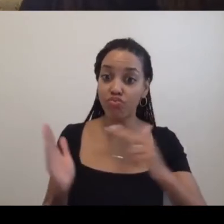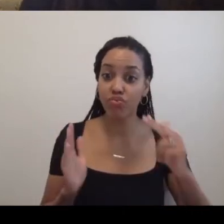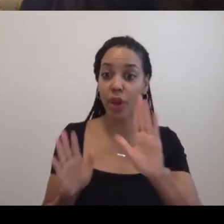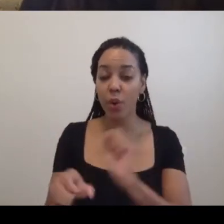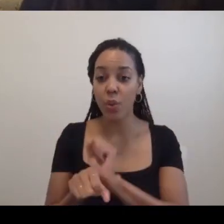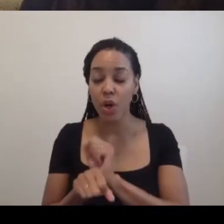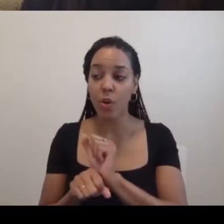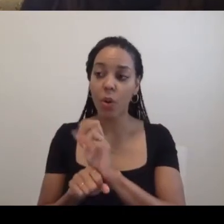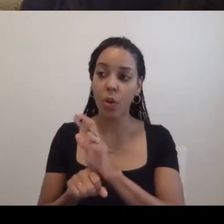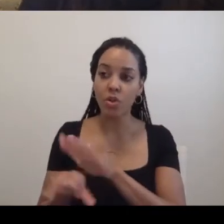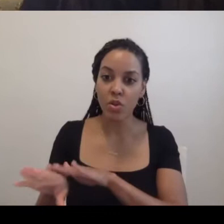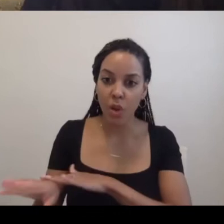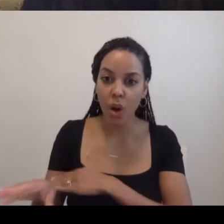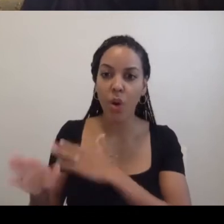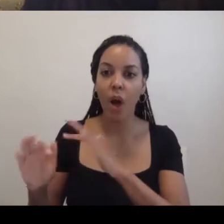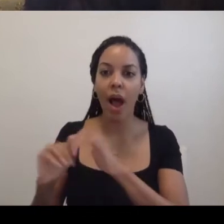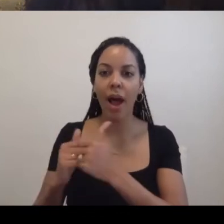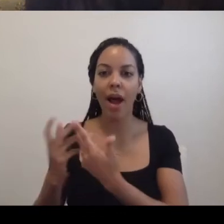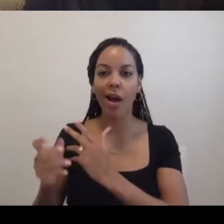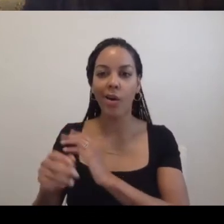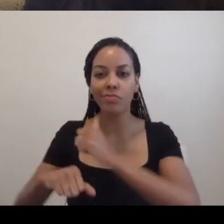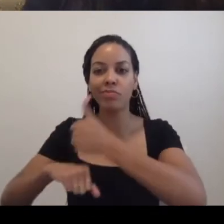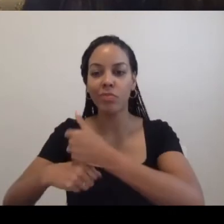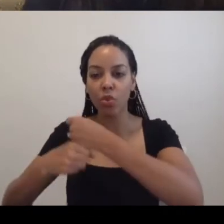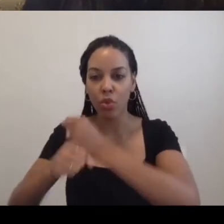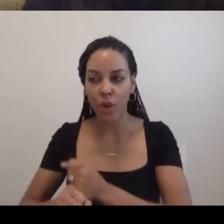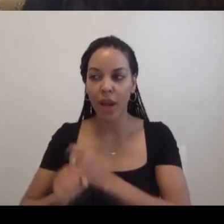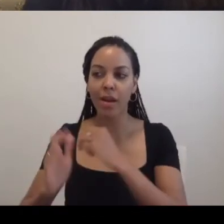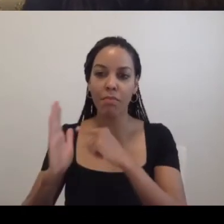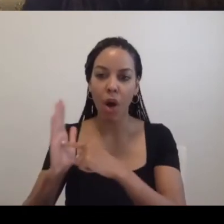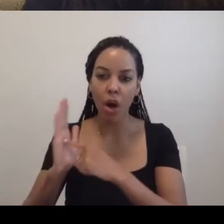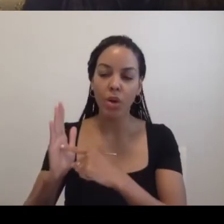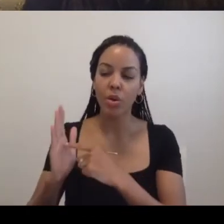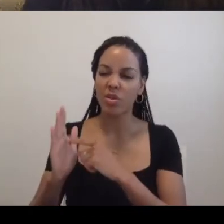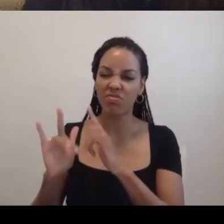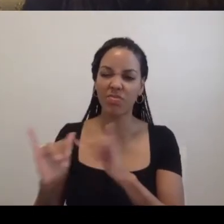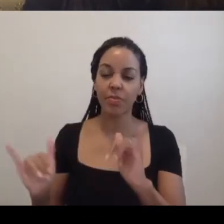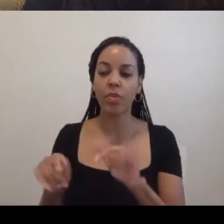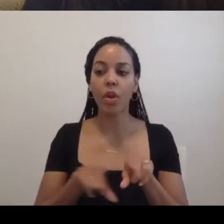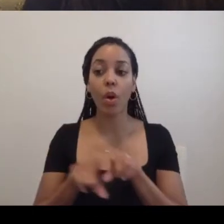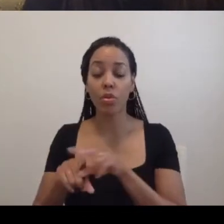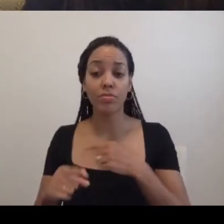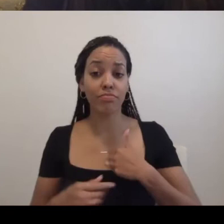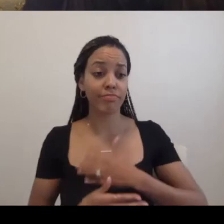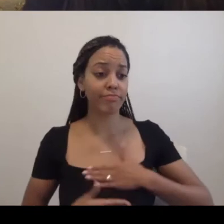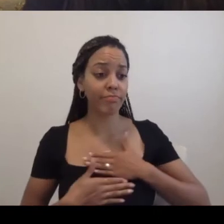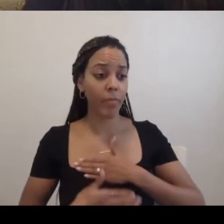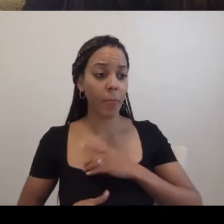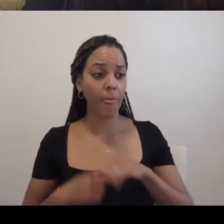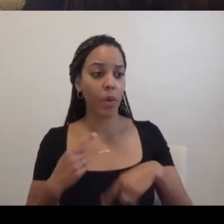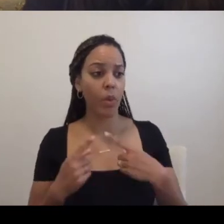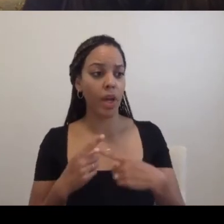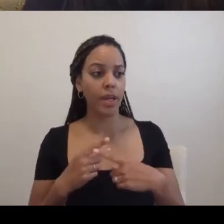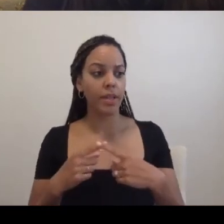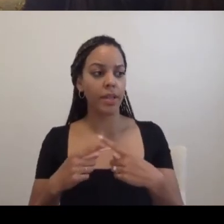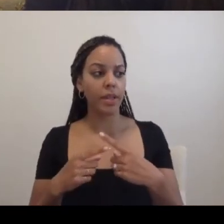How they create their models or draws and blah. Also enjoy very much when you are sharing a space